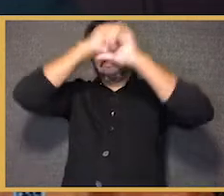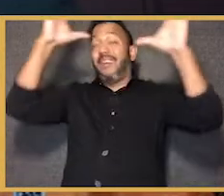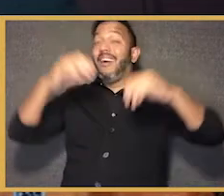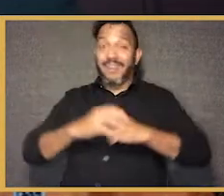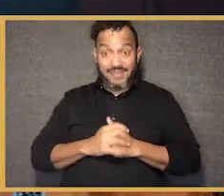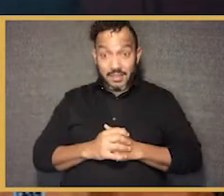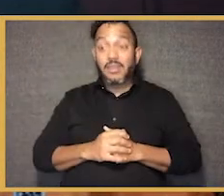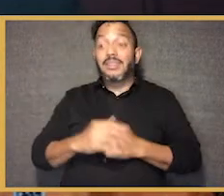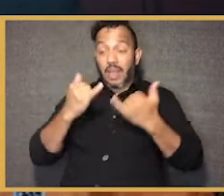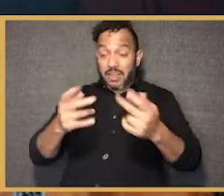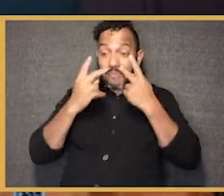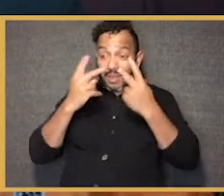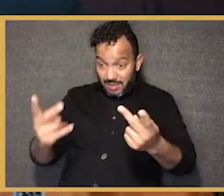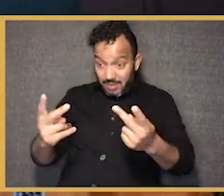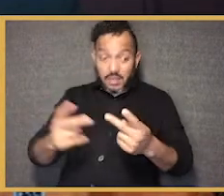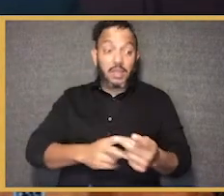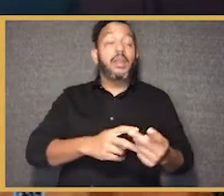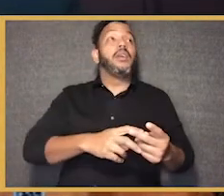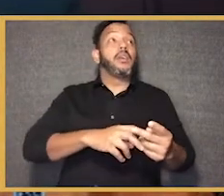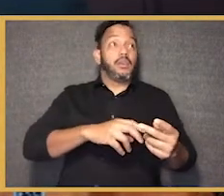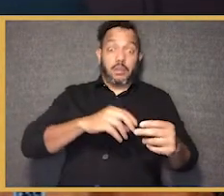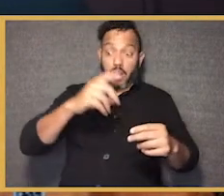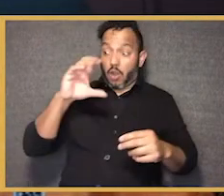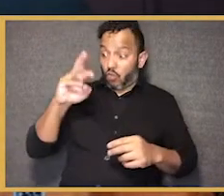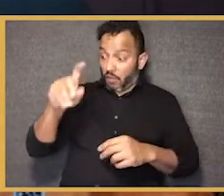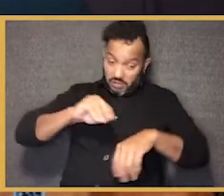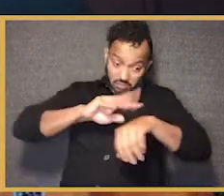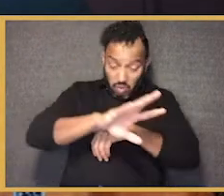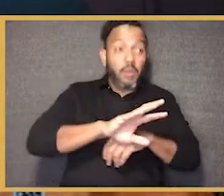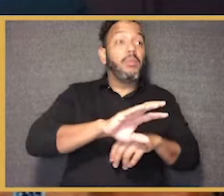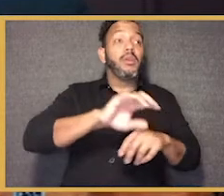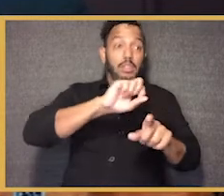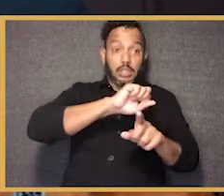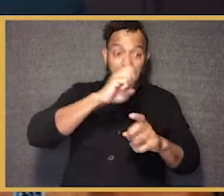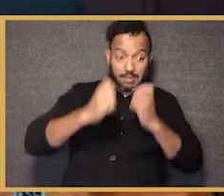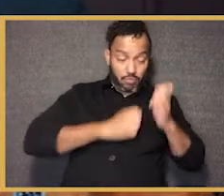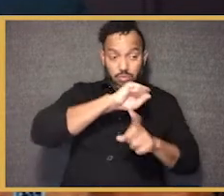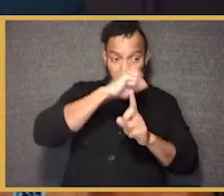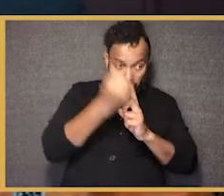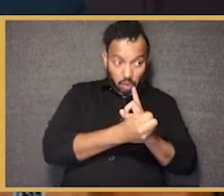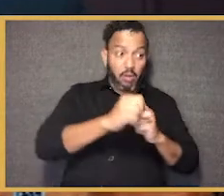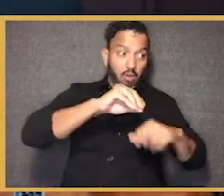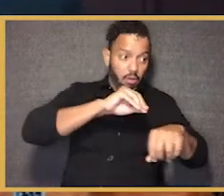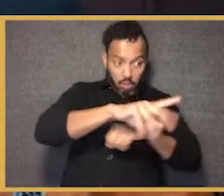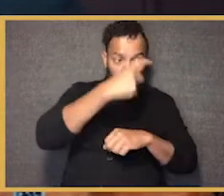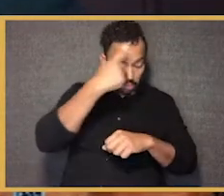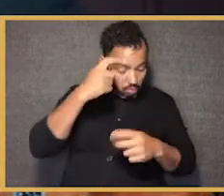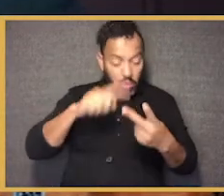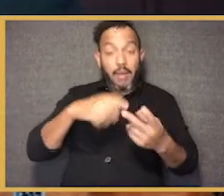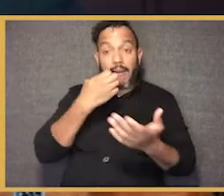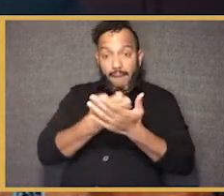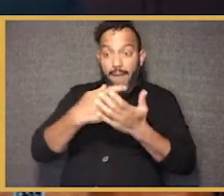homes where there's health related trauma because of COVID, economic trauma because of the COVID induced economic crisis.